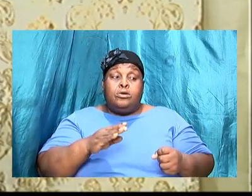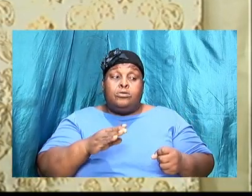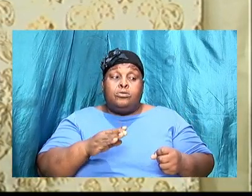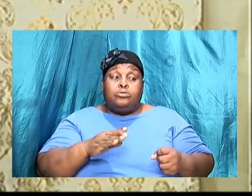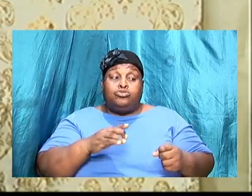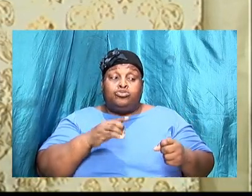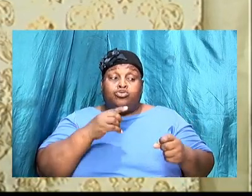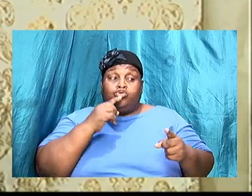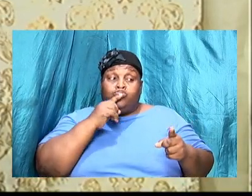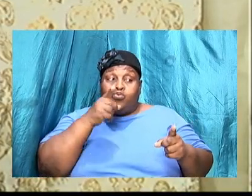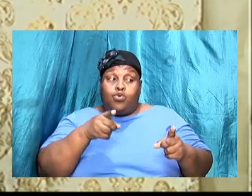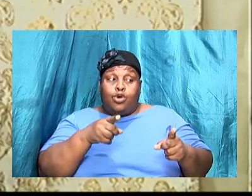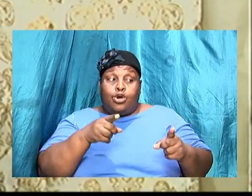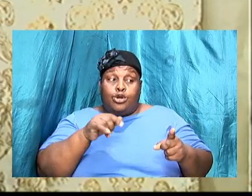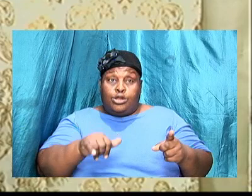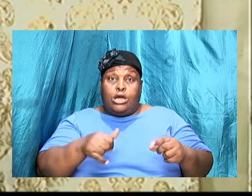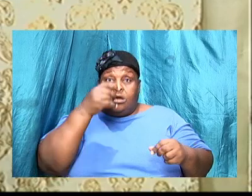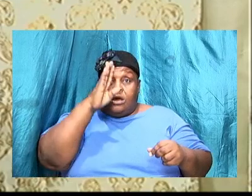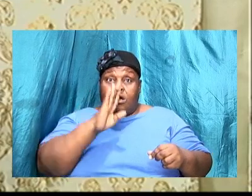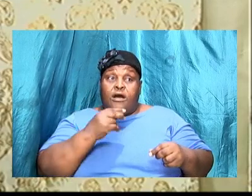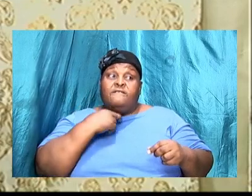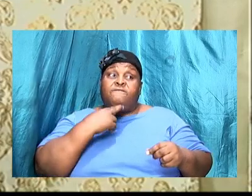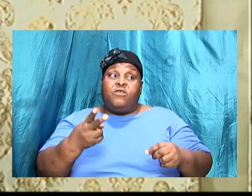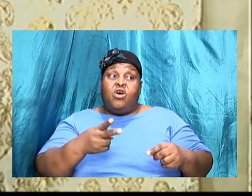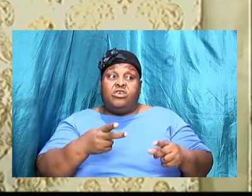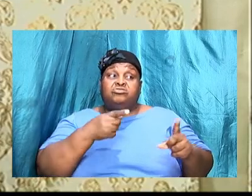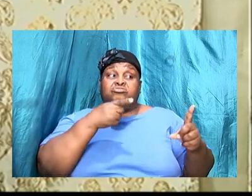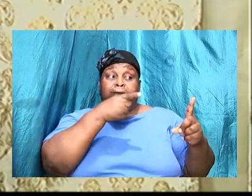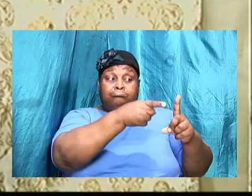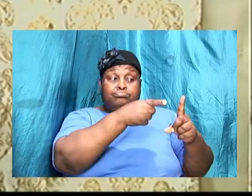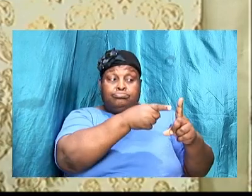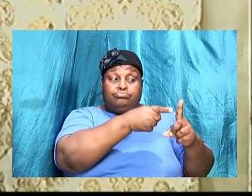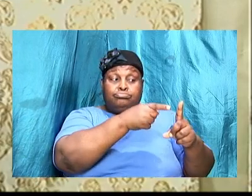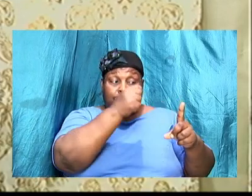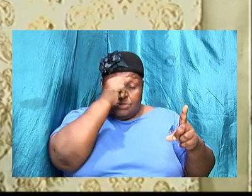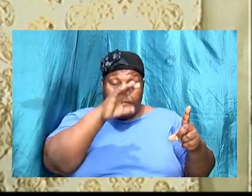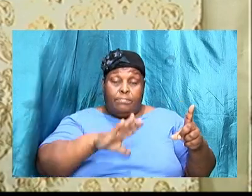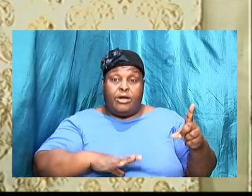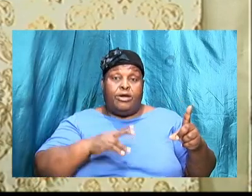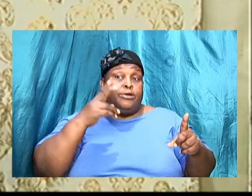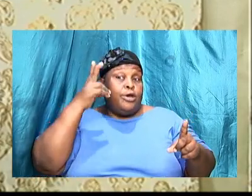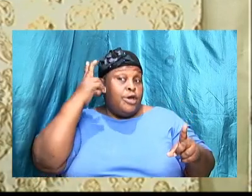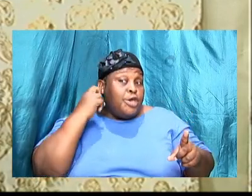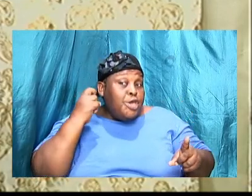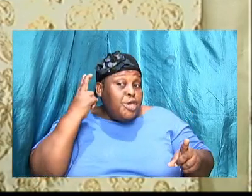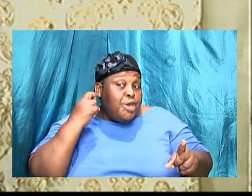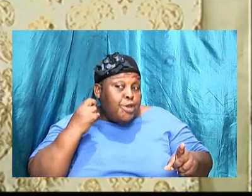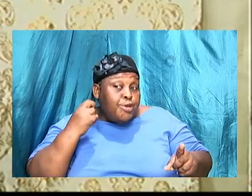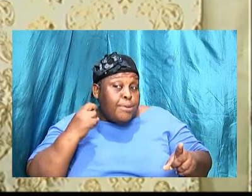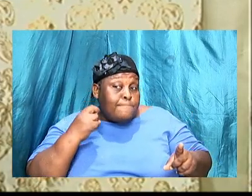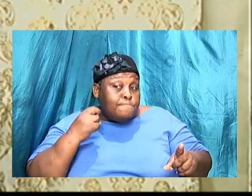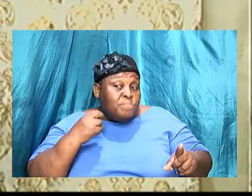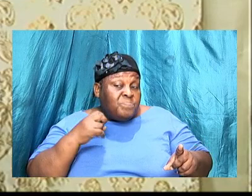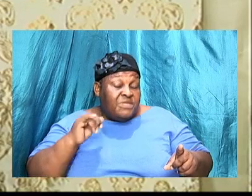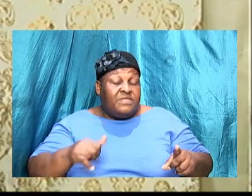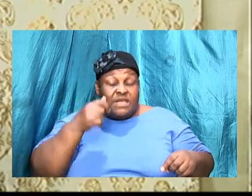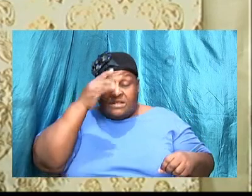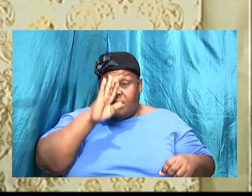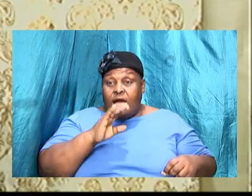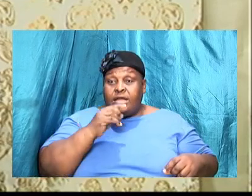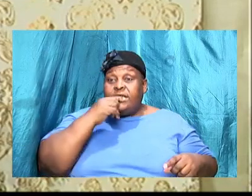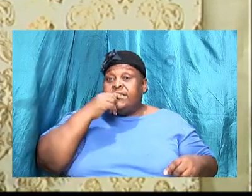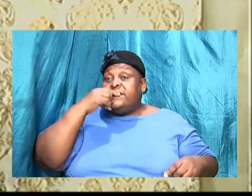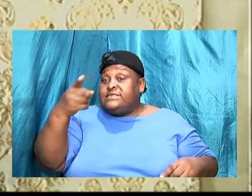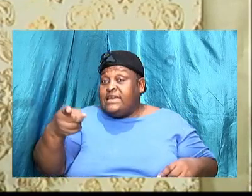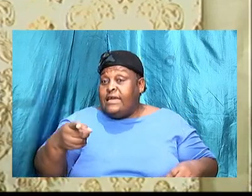he wanted to make sure that it was God that instructed him and he wanted to make sure that he